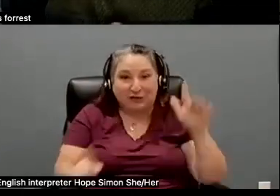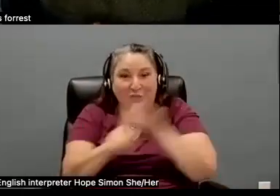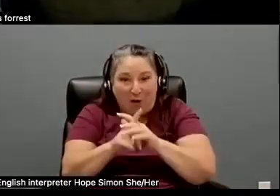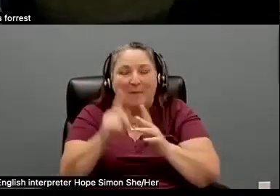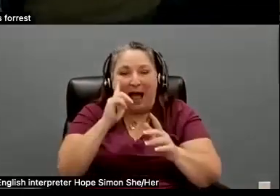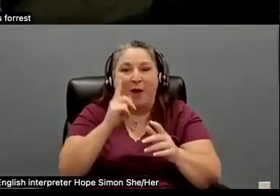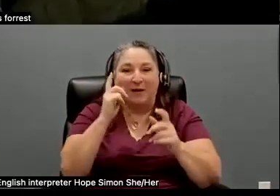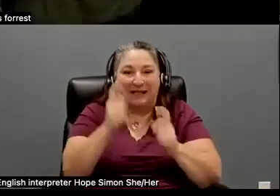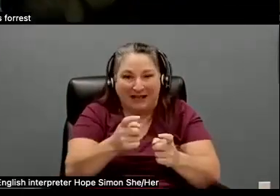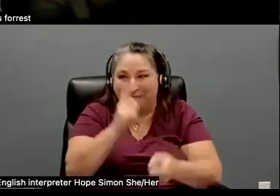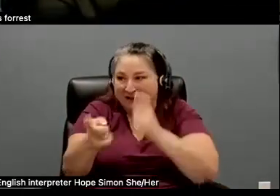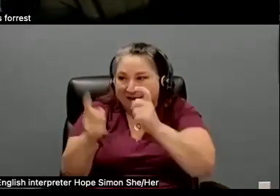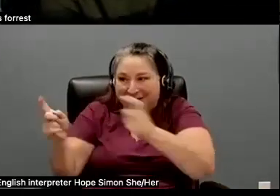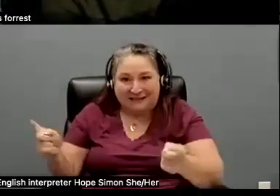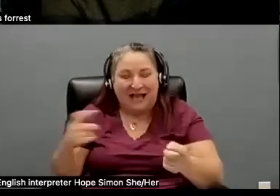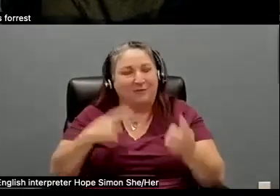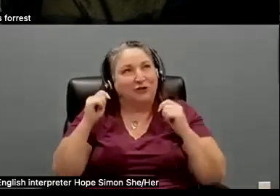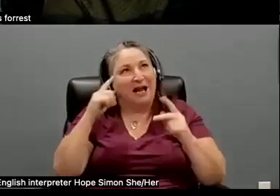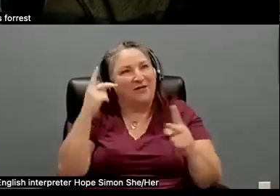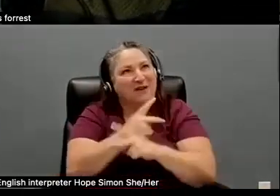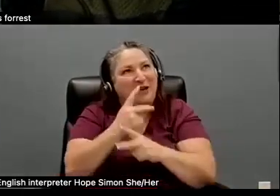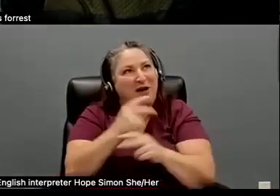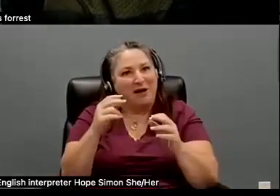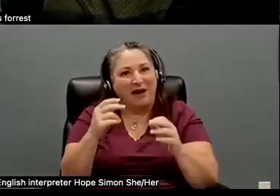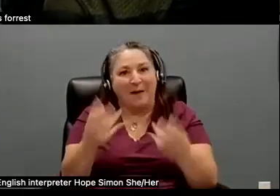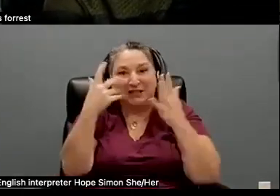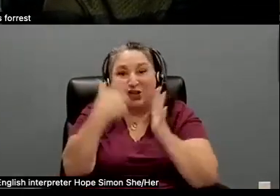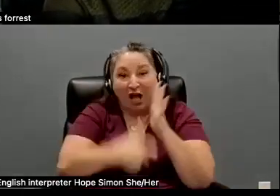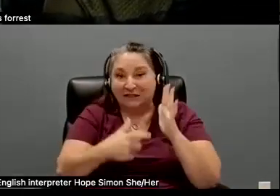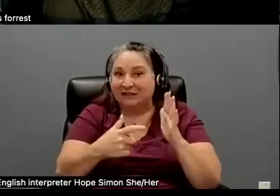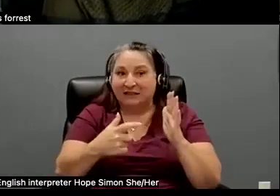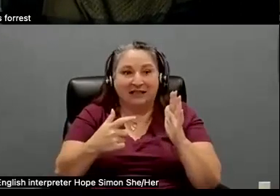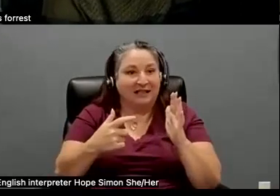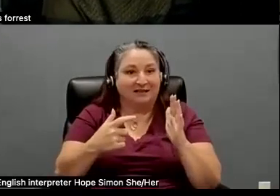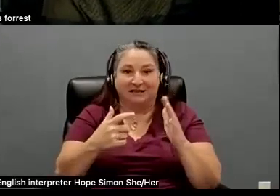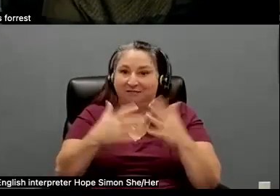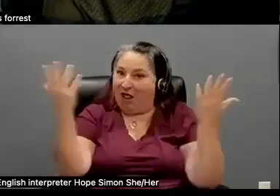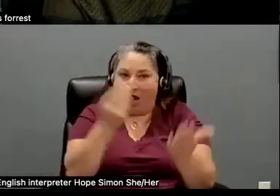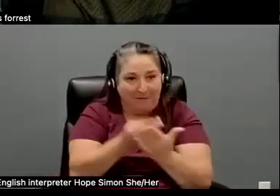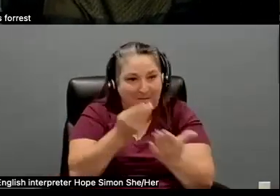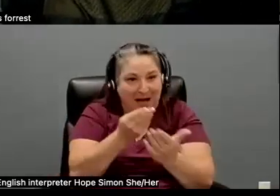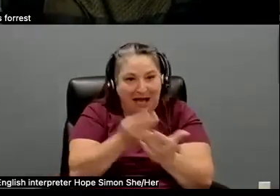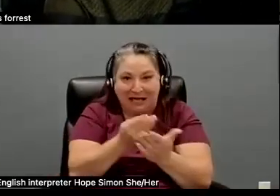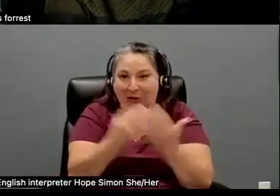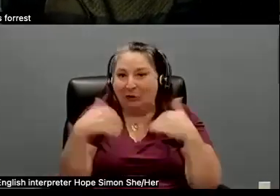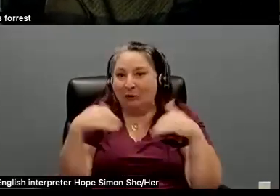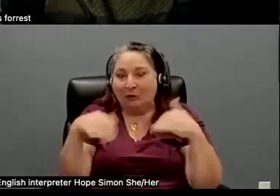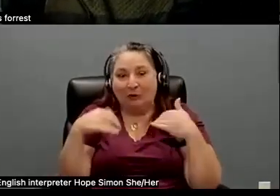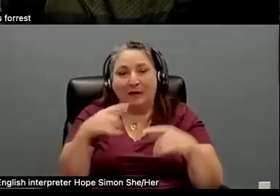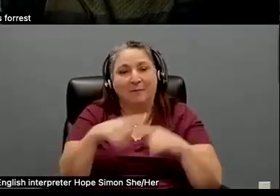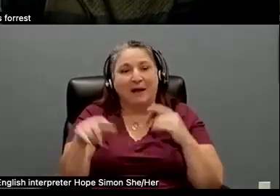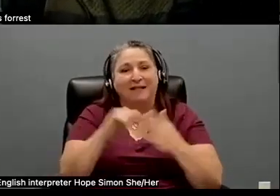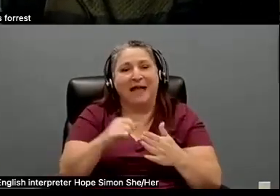trying to total up the total retail value of these bags. It is hundreds of dollars, but that to me says something pretty